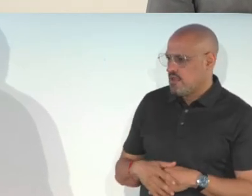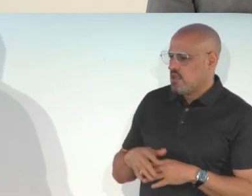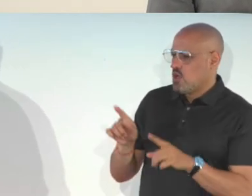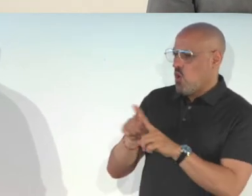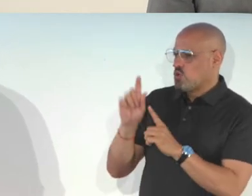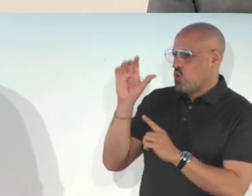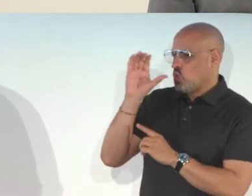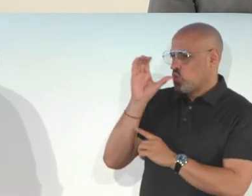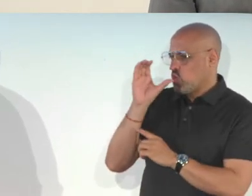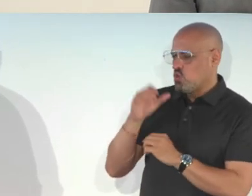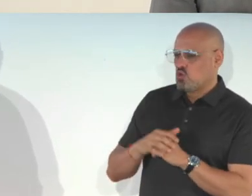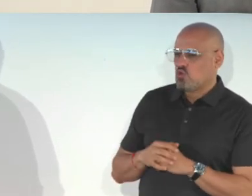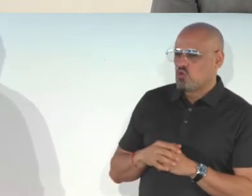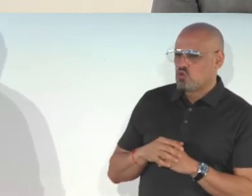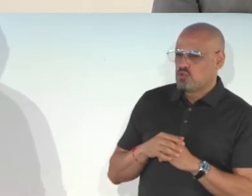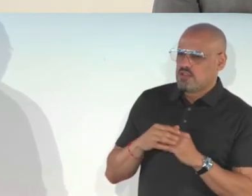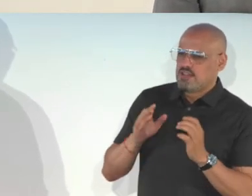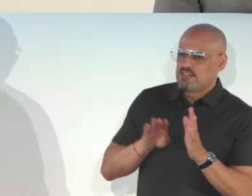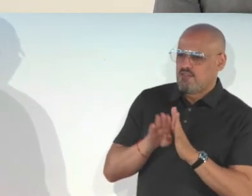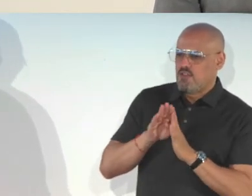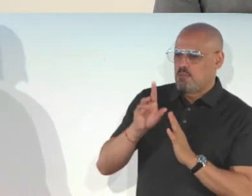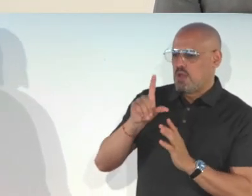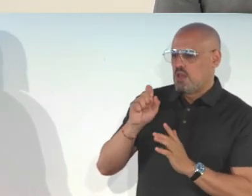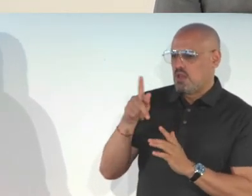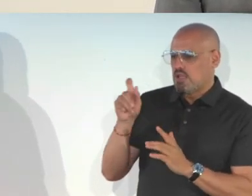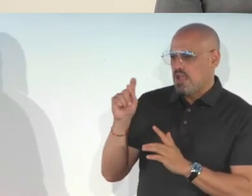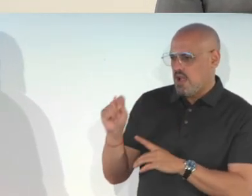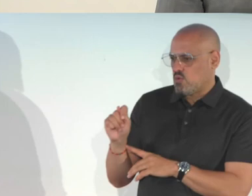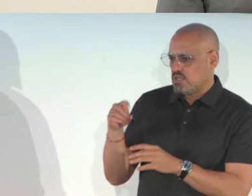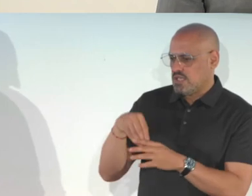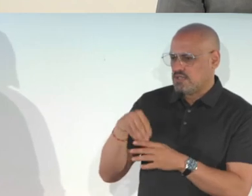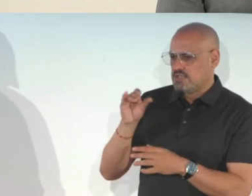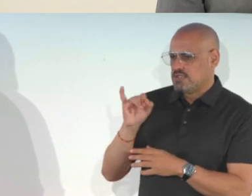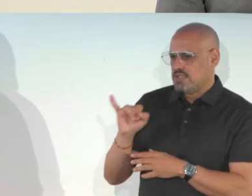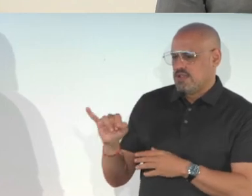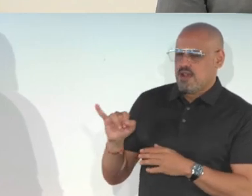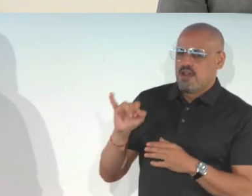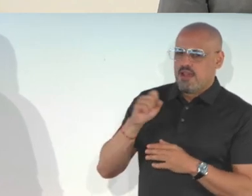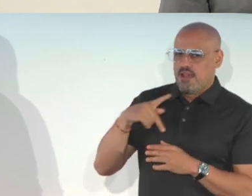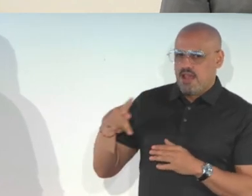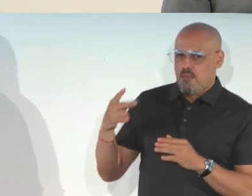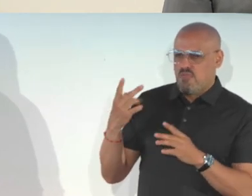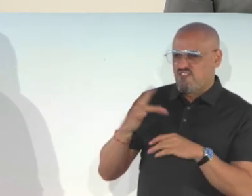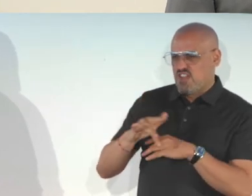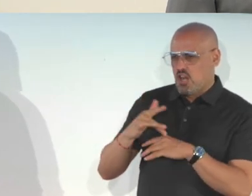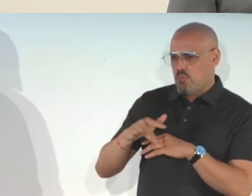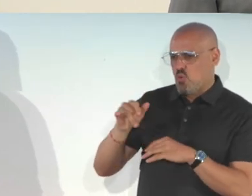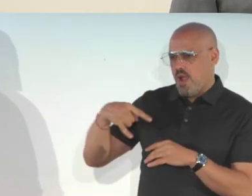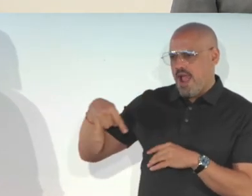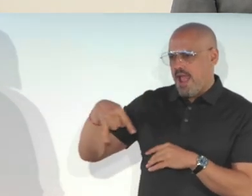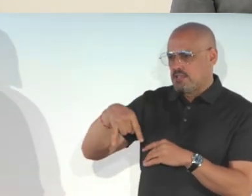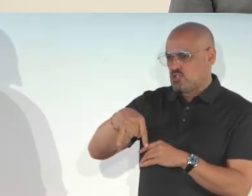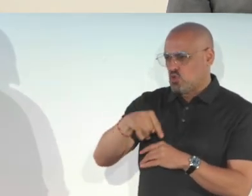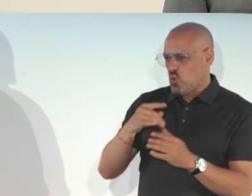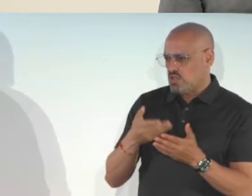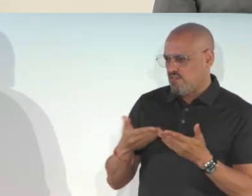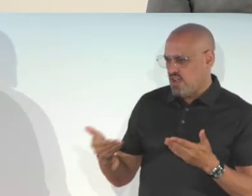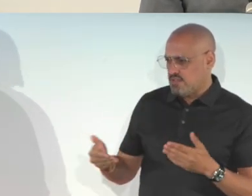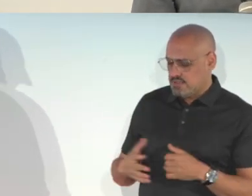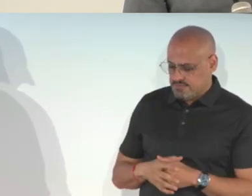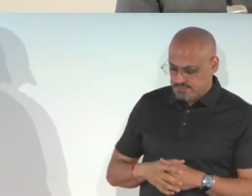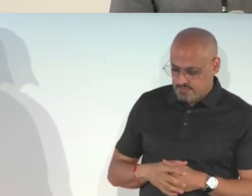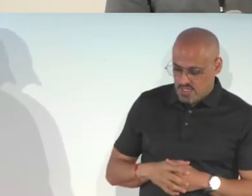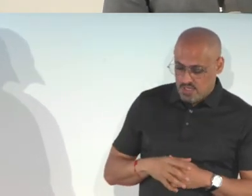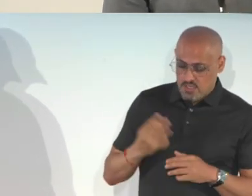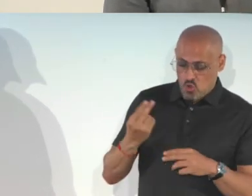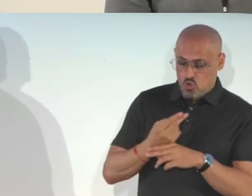has also developed Lookout, which is an OCR app that's available on Android devices. So these OCR apps are